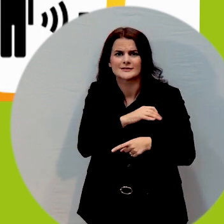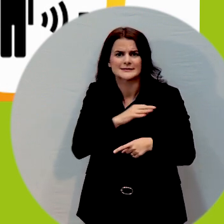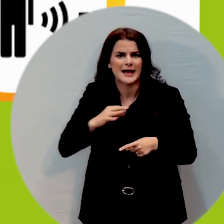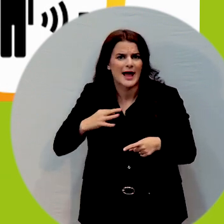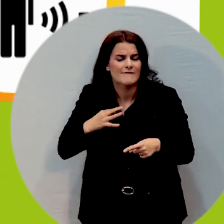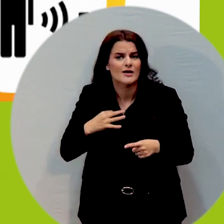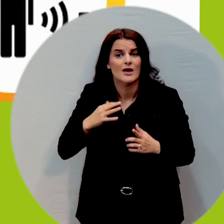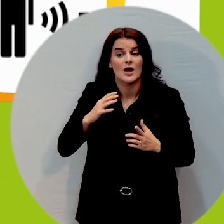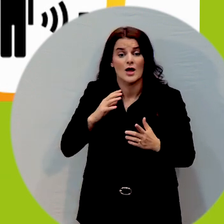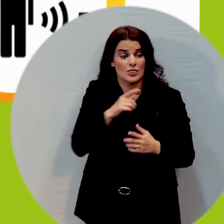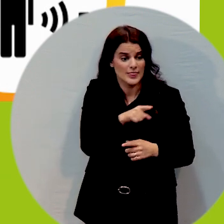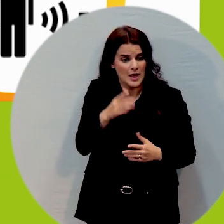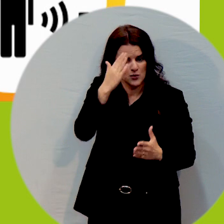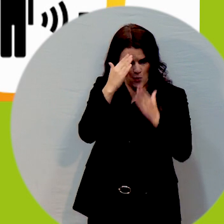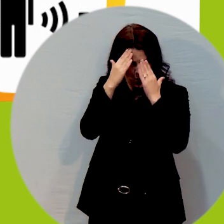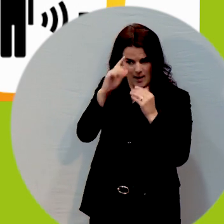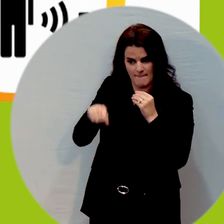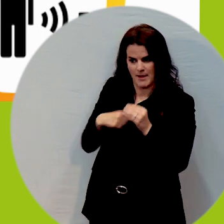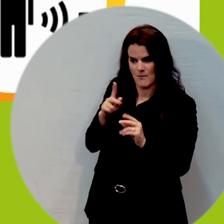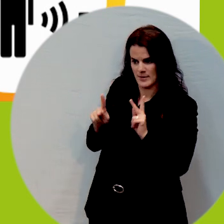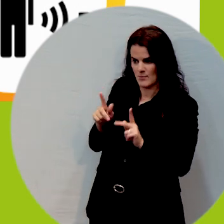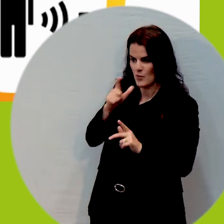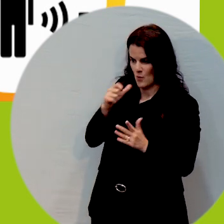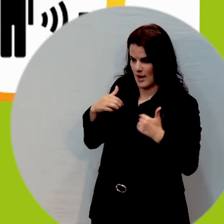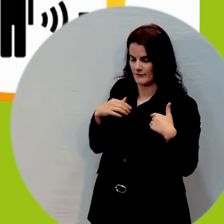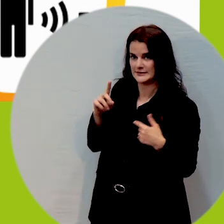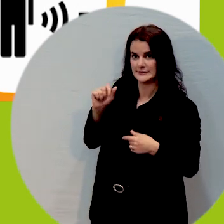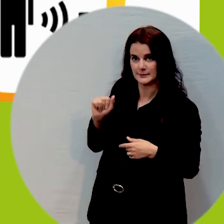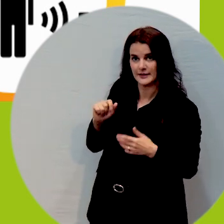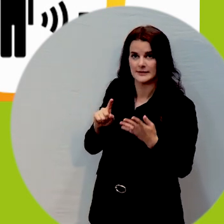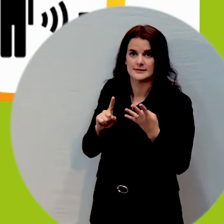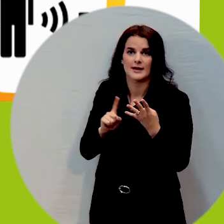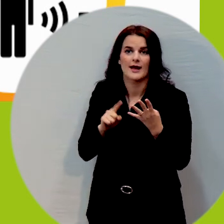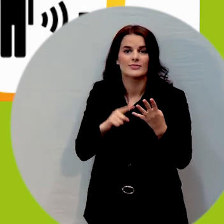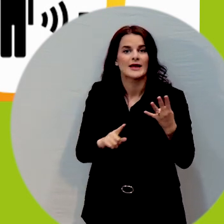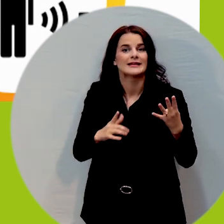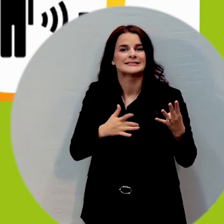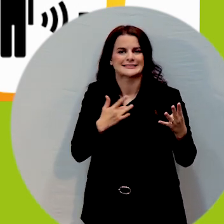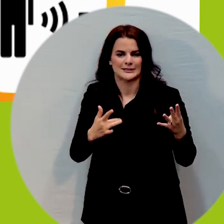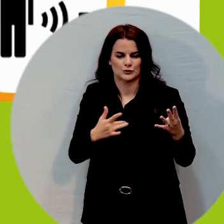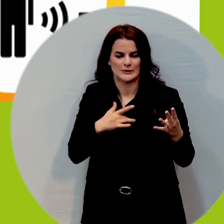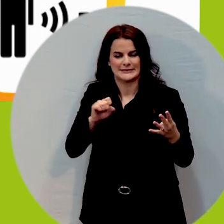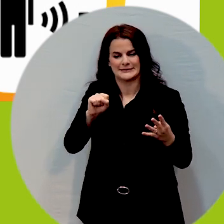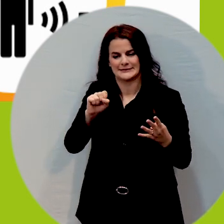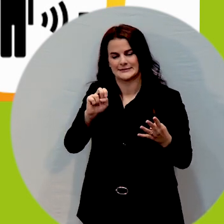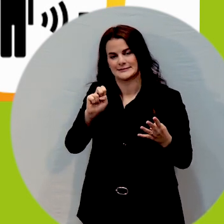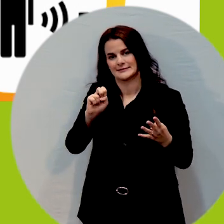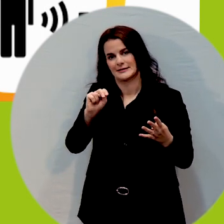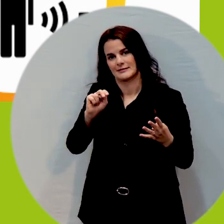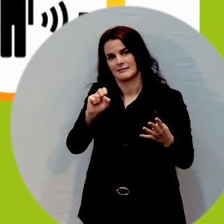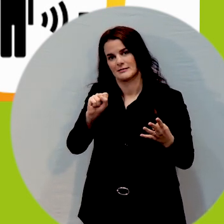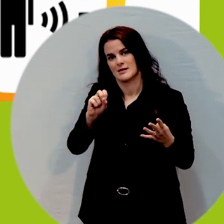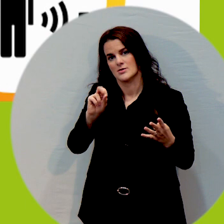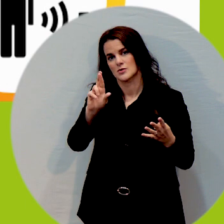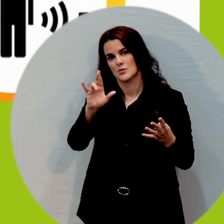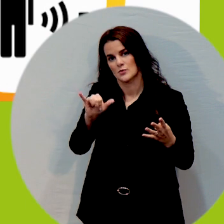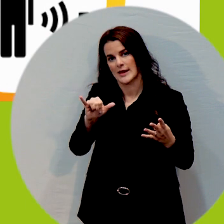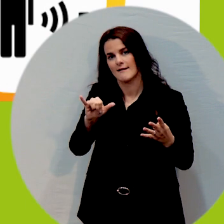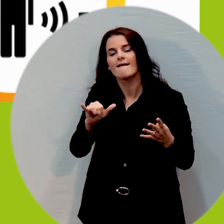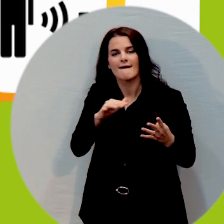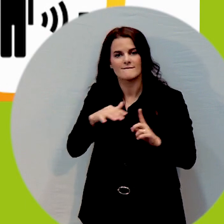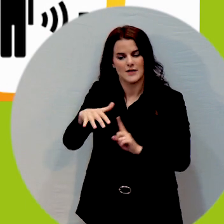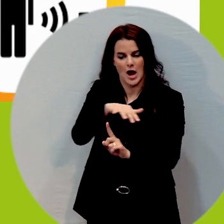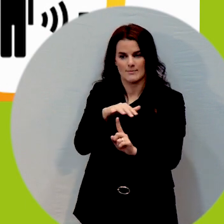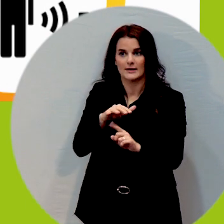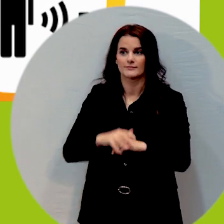disabilities, and also the sensory environment. So when you, it's only when